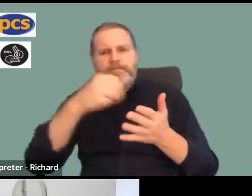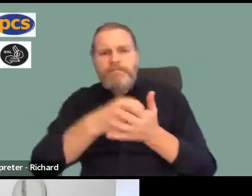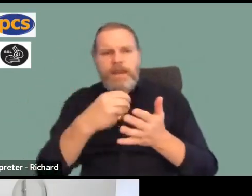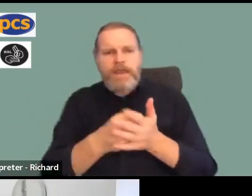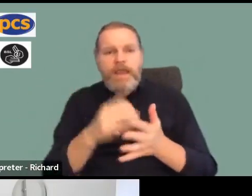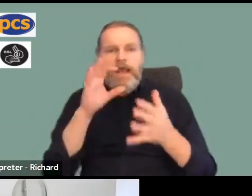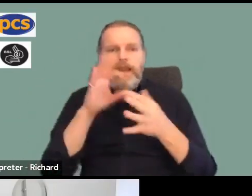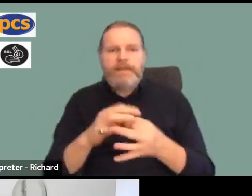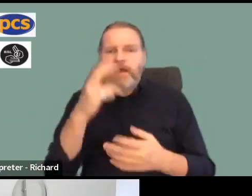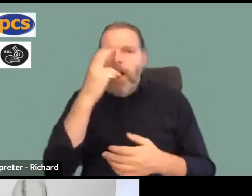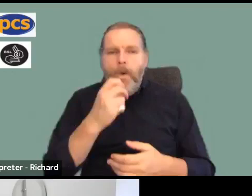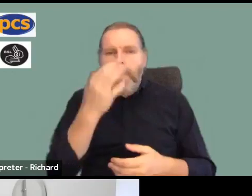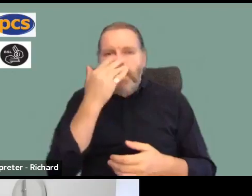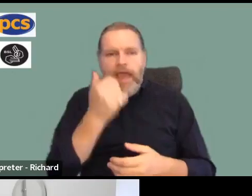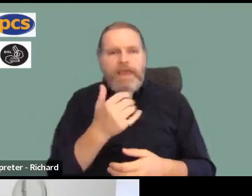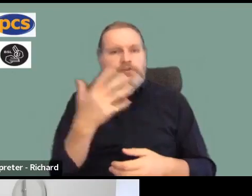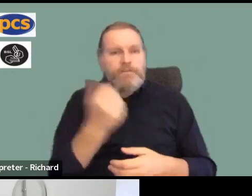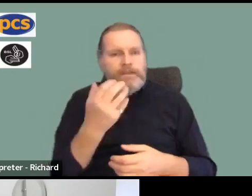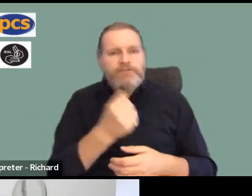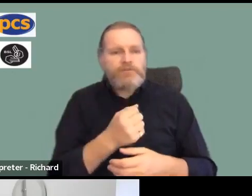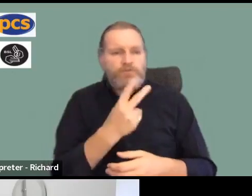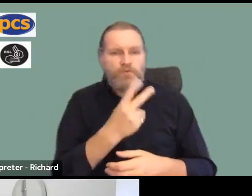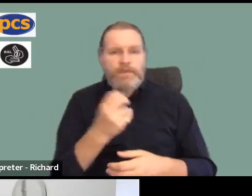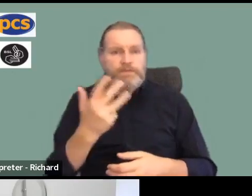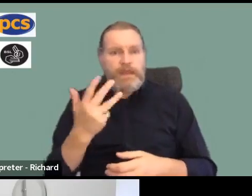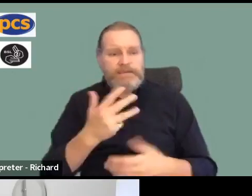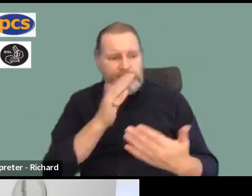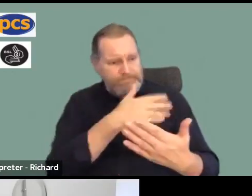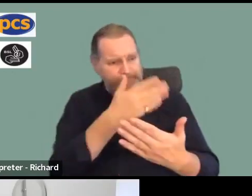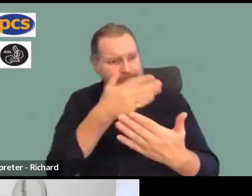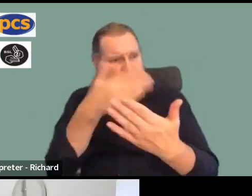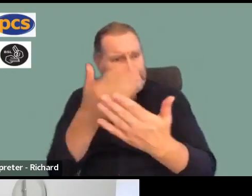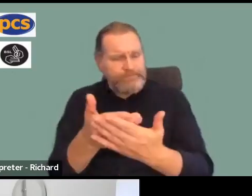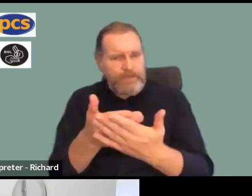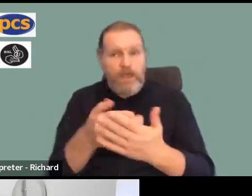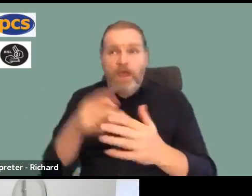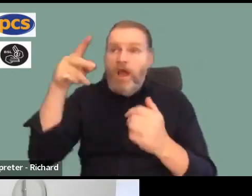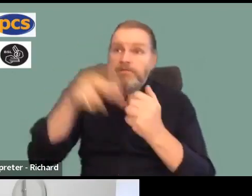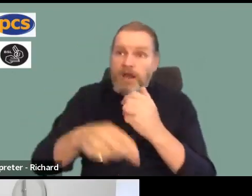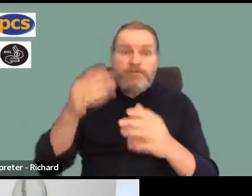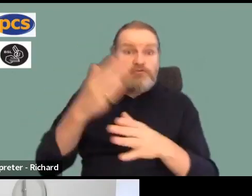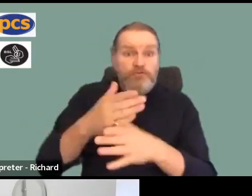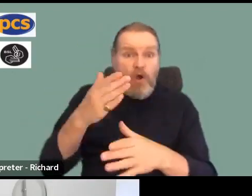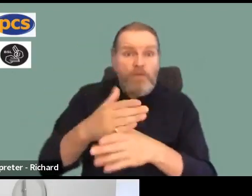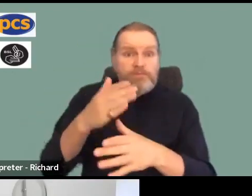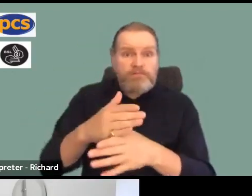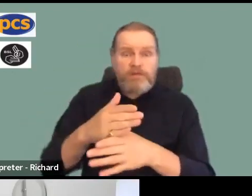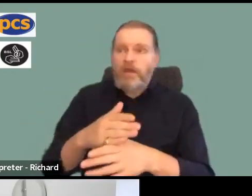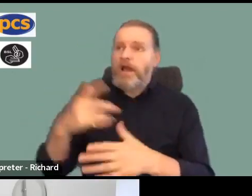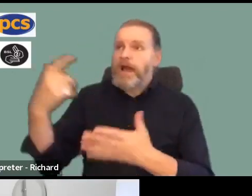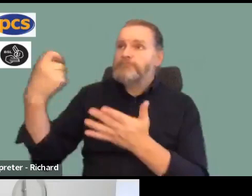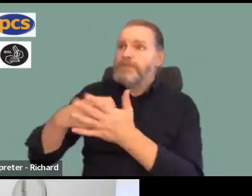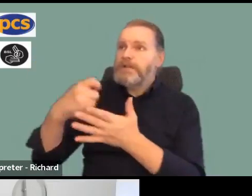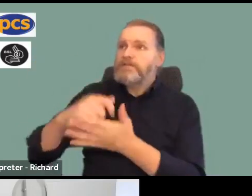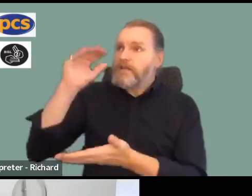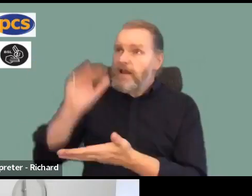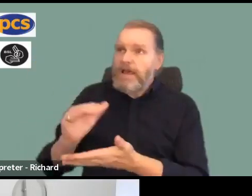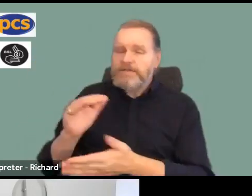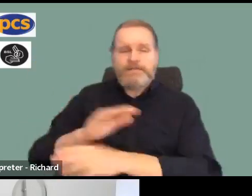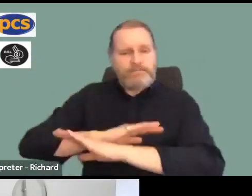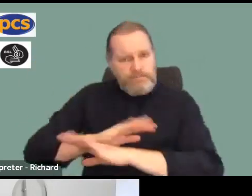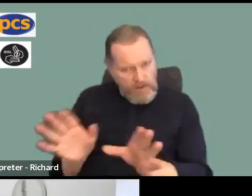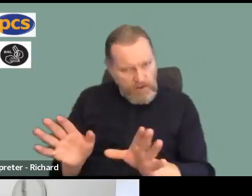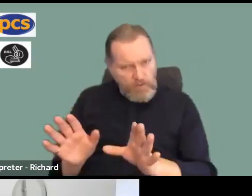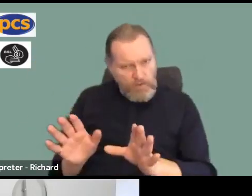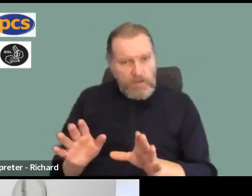not cut 91,000 jobs and not cut our redundancy terms. So it's now over to us. So whilst there'll be many questions, Fran,